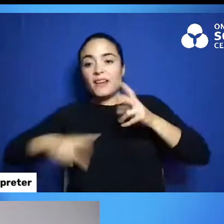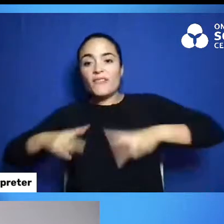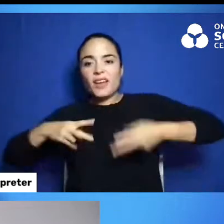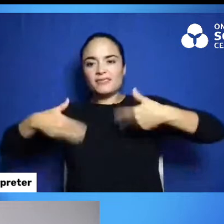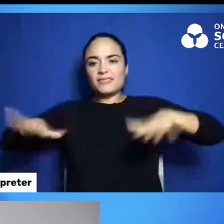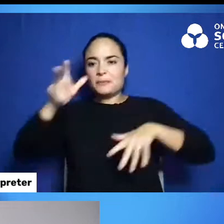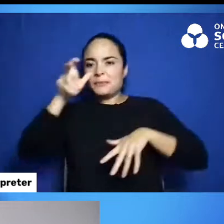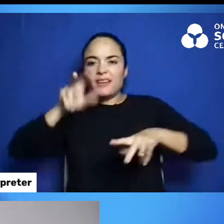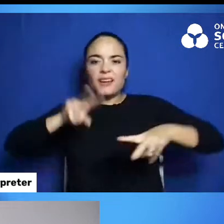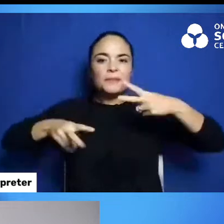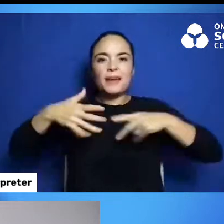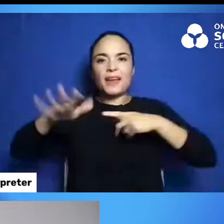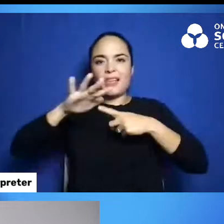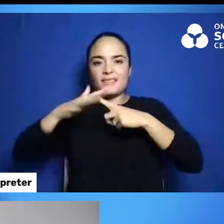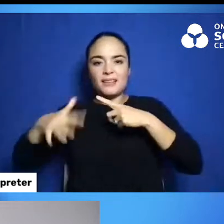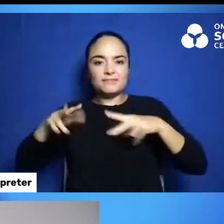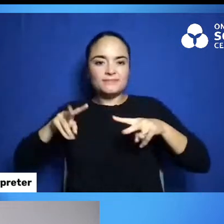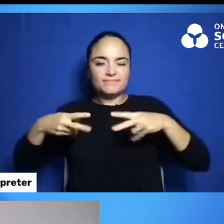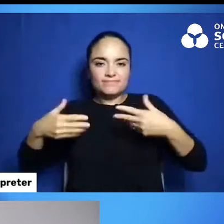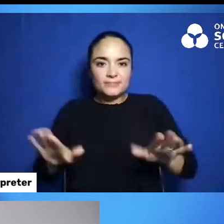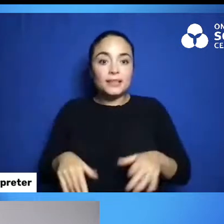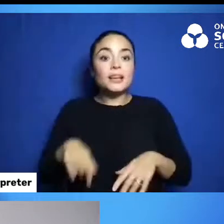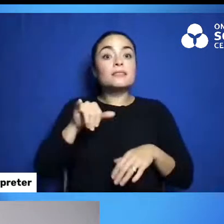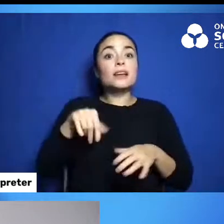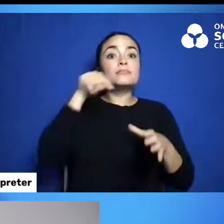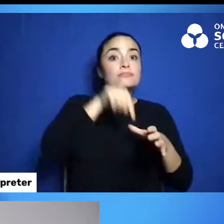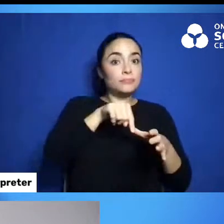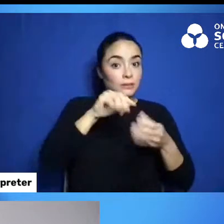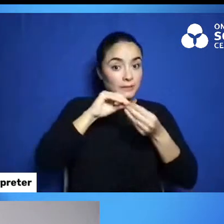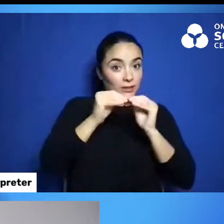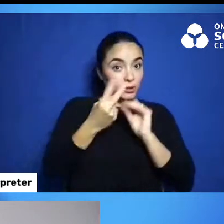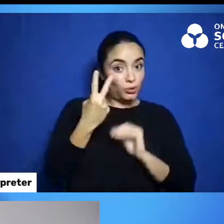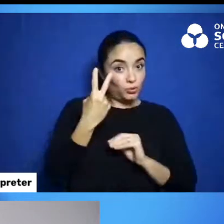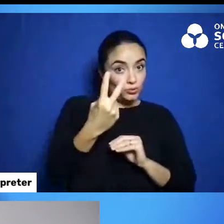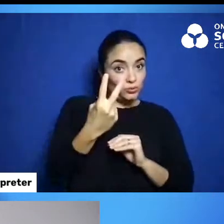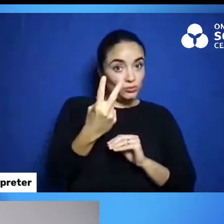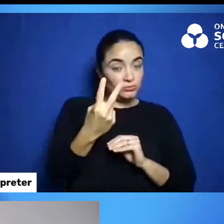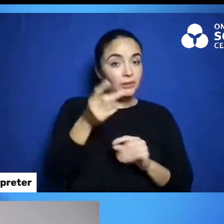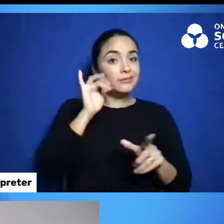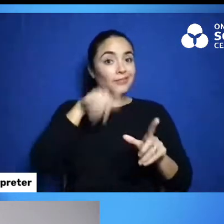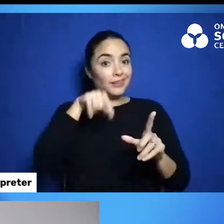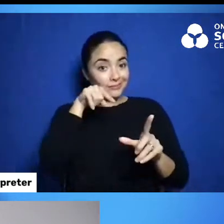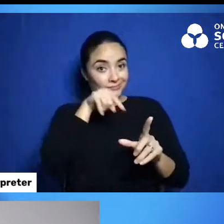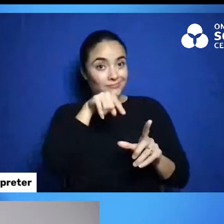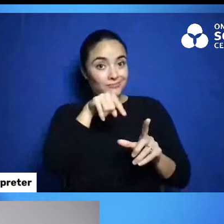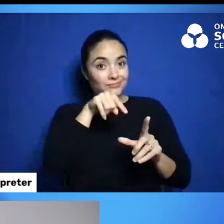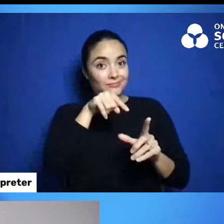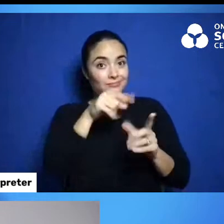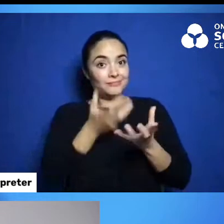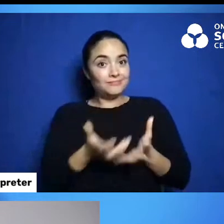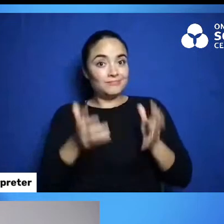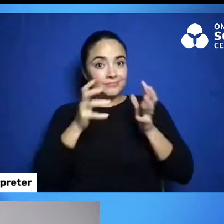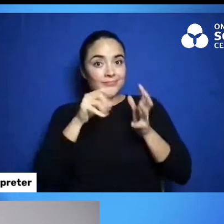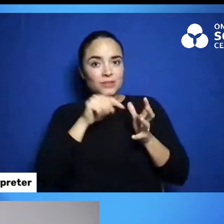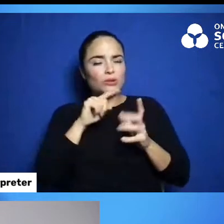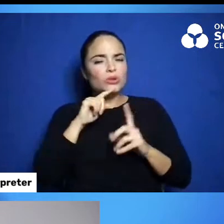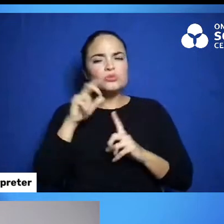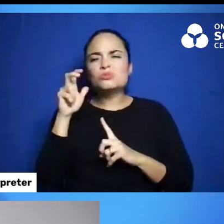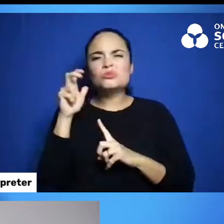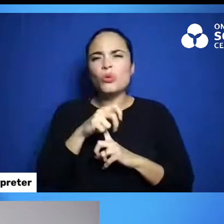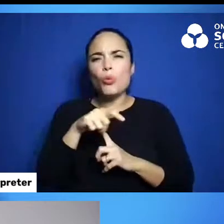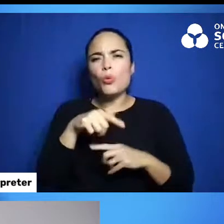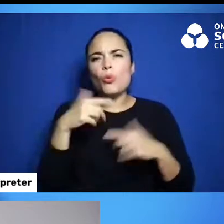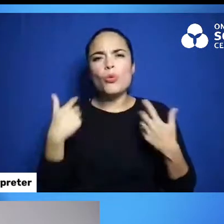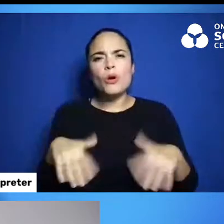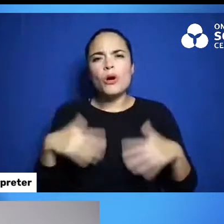friends might have been right. That basket number two was holding quite a bit of nuts and dried fruit.